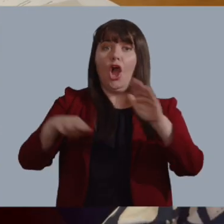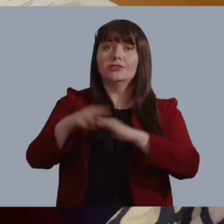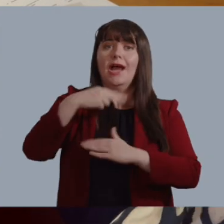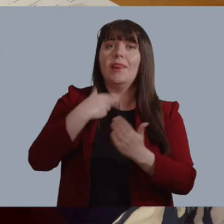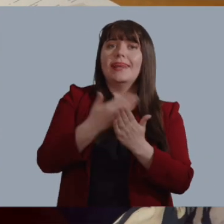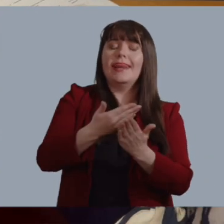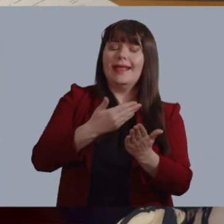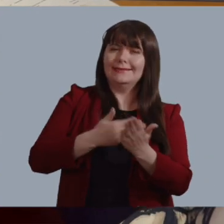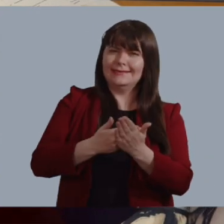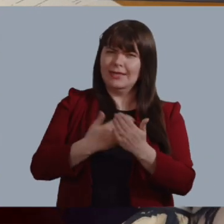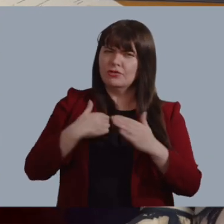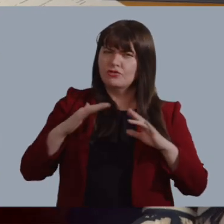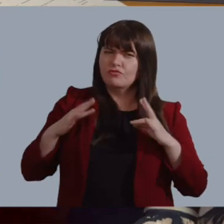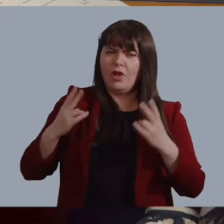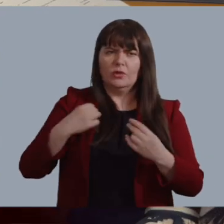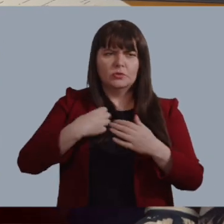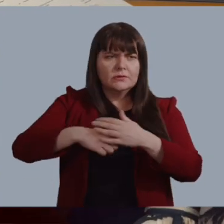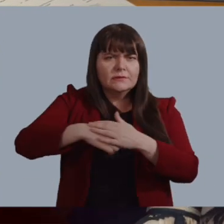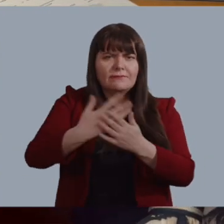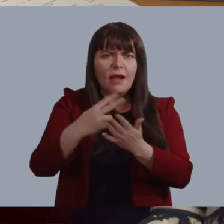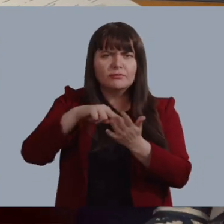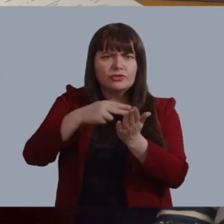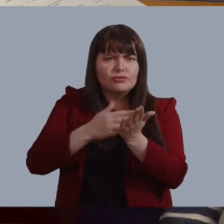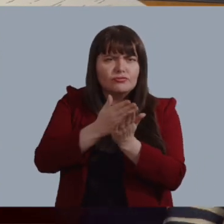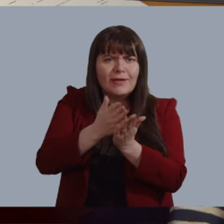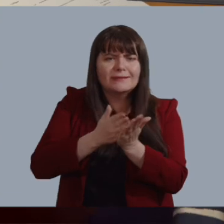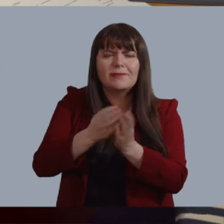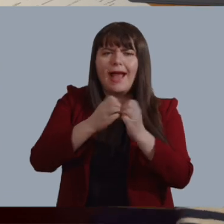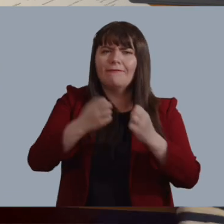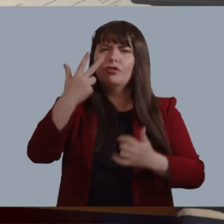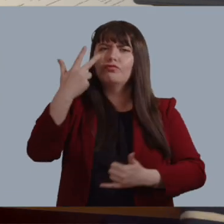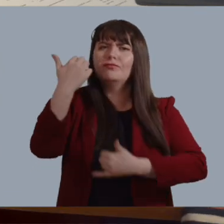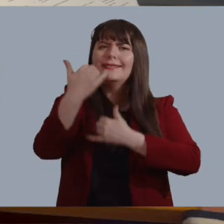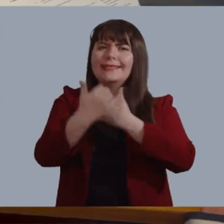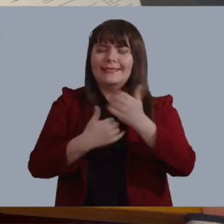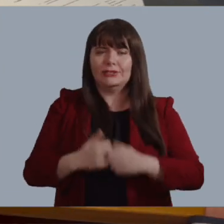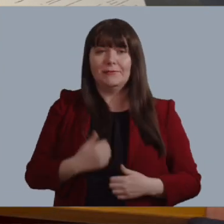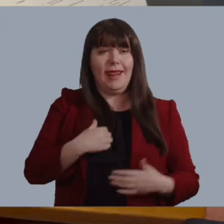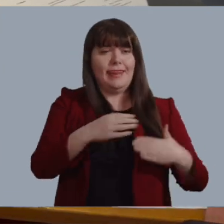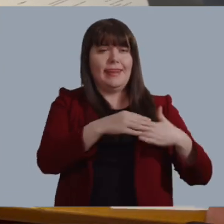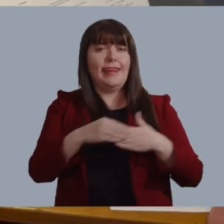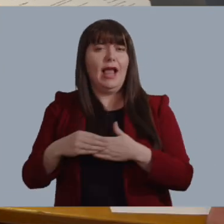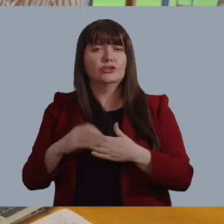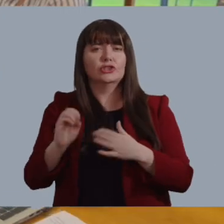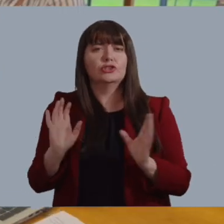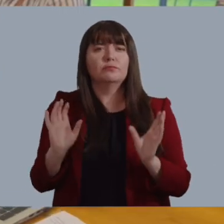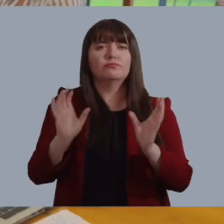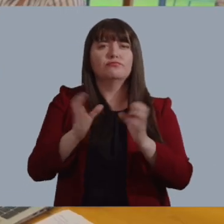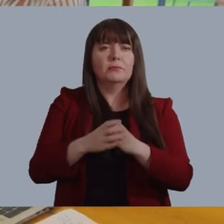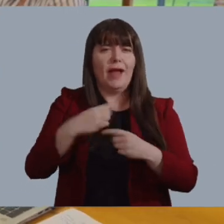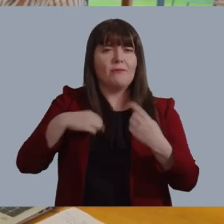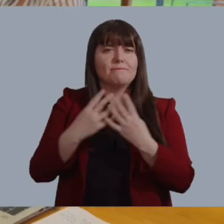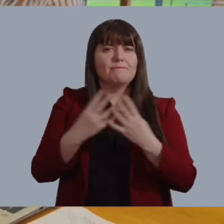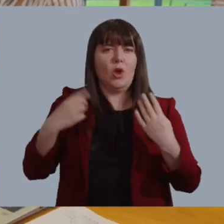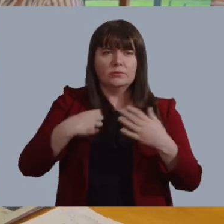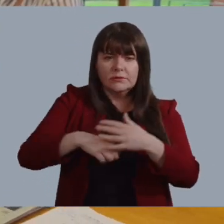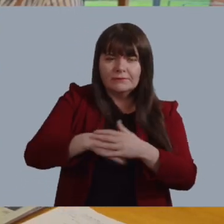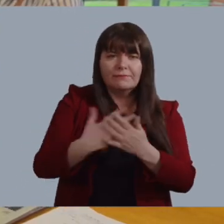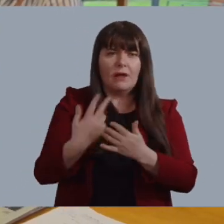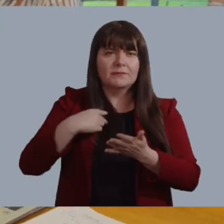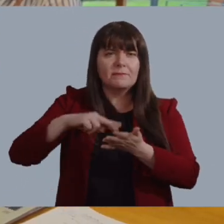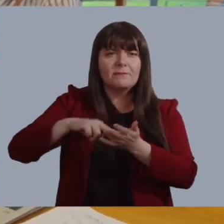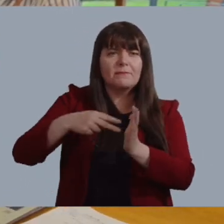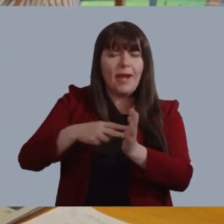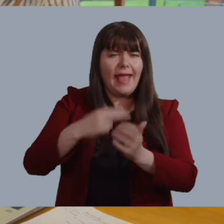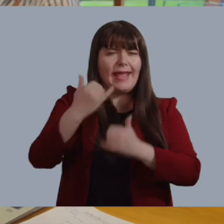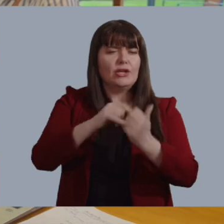Under our legislation we are required to develop a strategic plan every three years. I led a subcommittee of